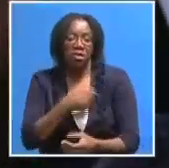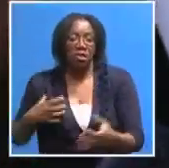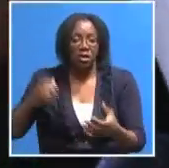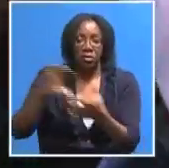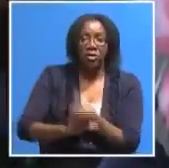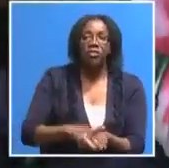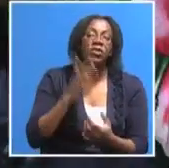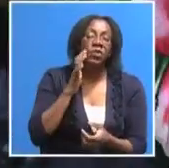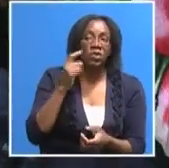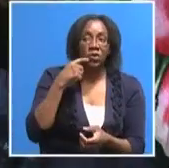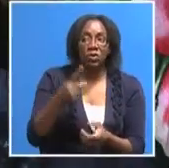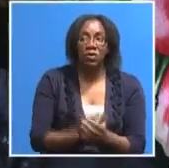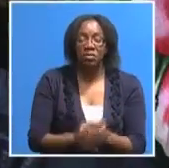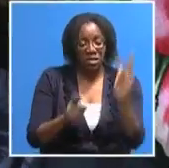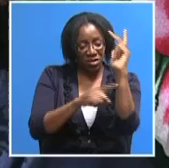his child.